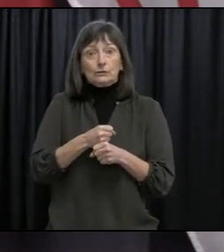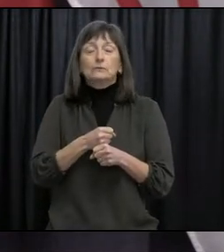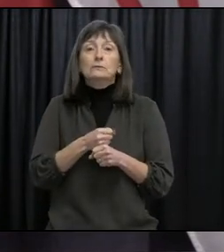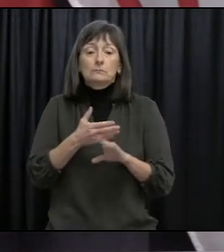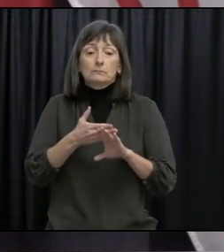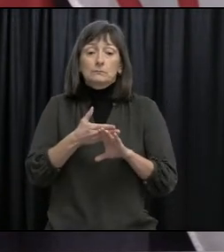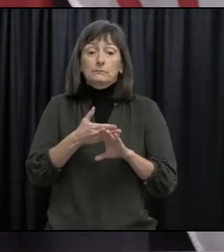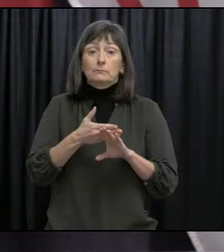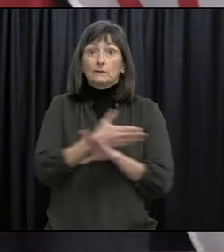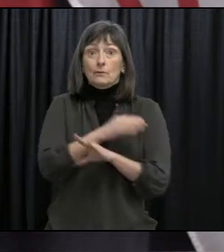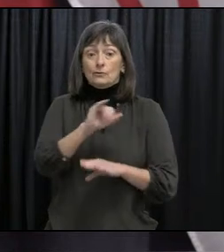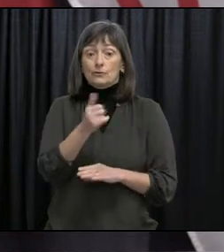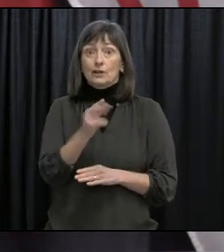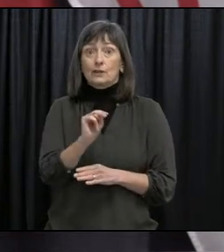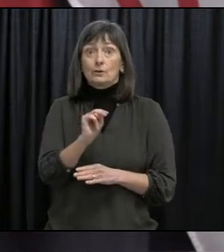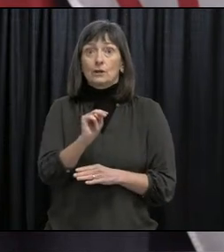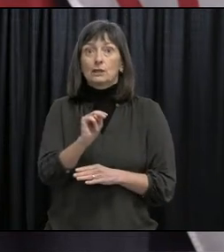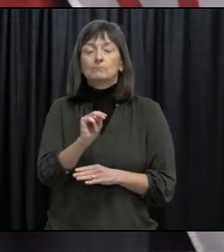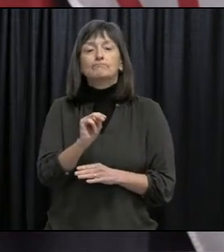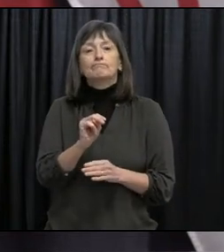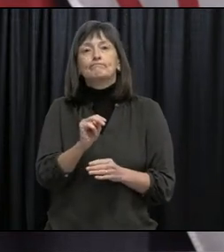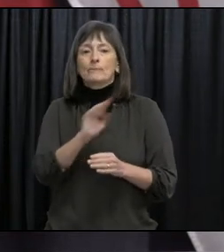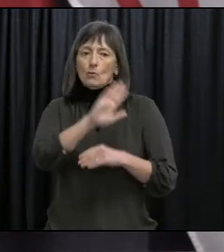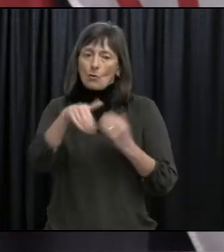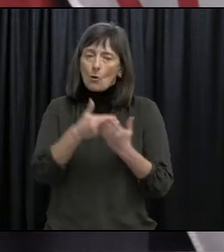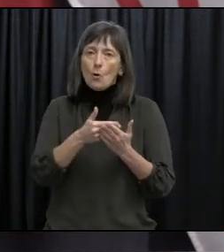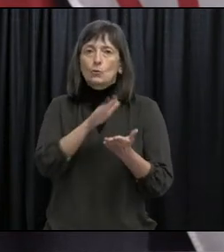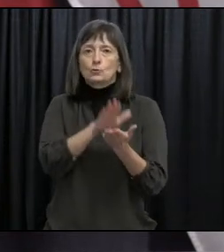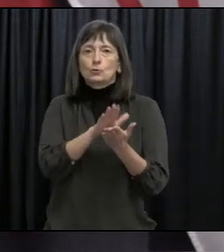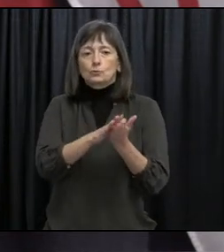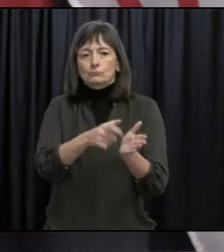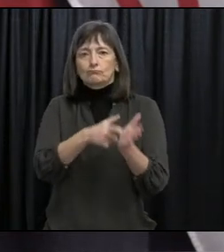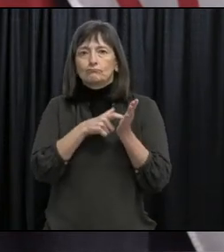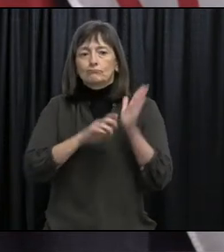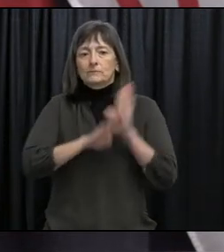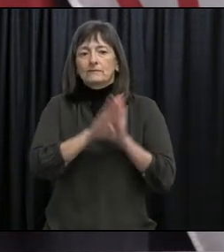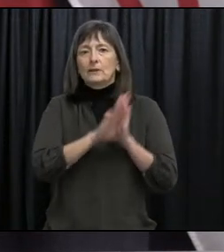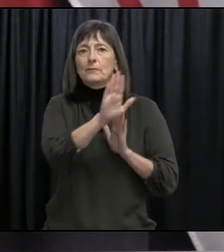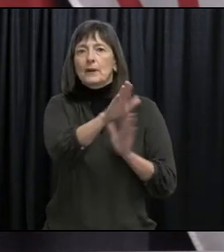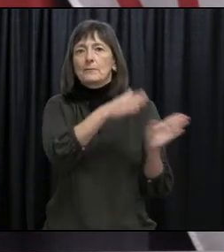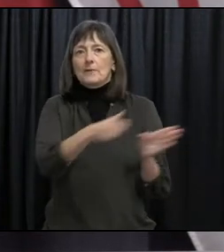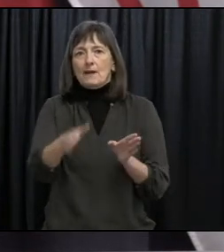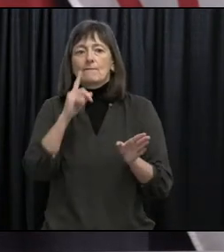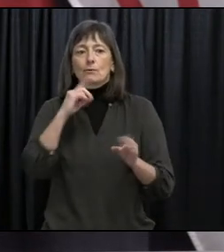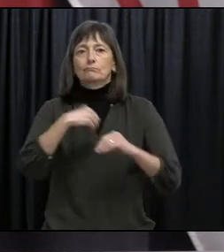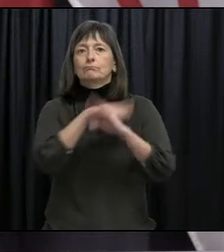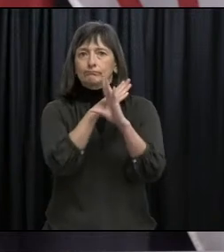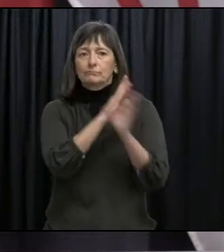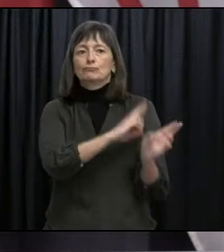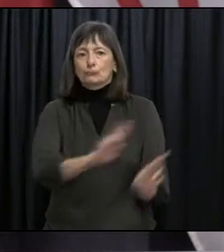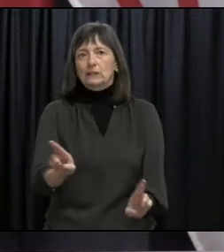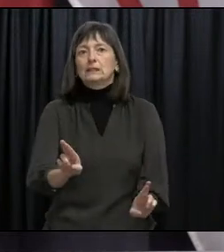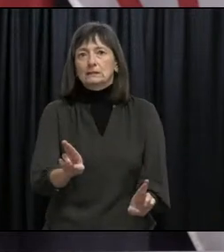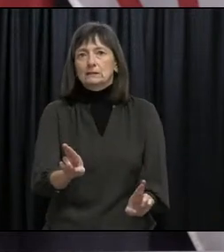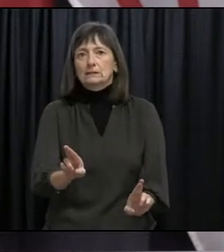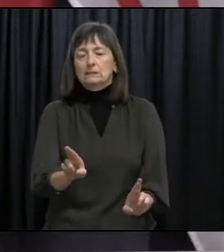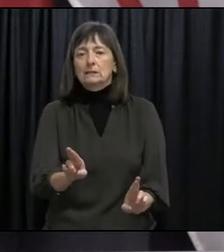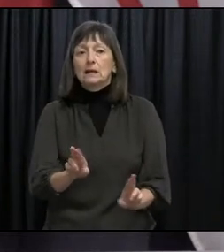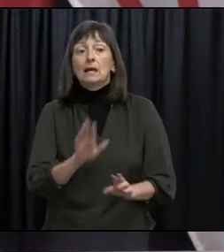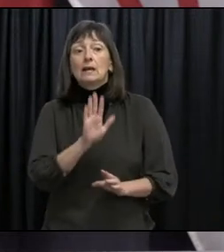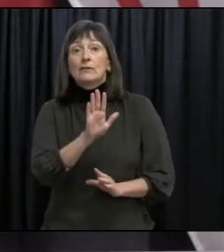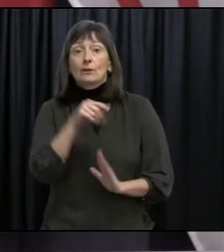required to develop online learning plans. These plans included extensive professional